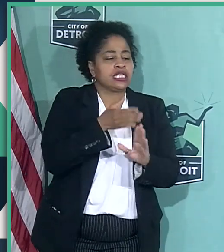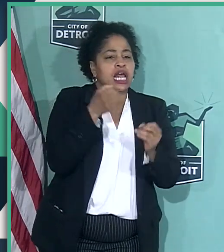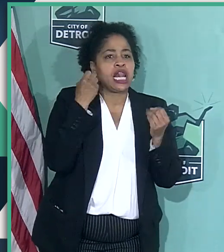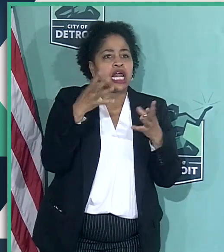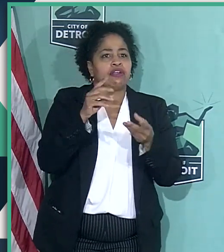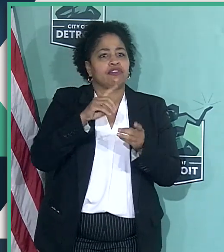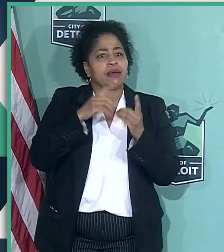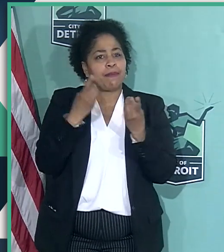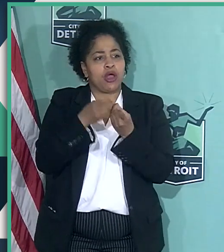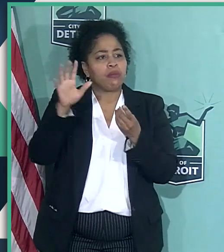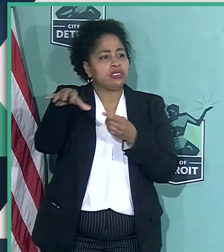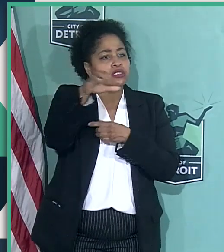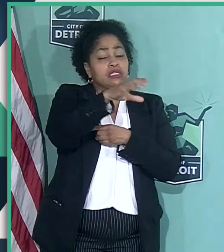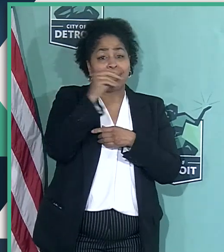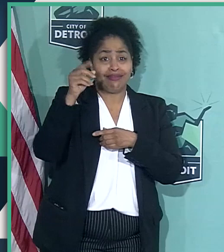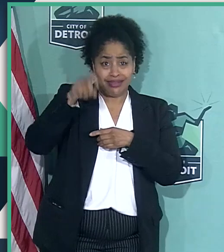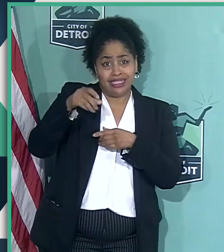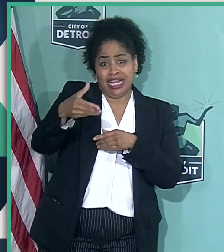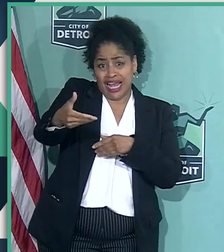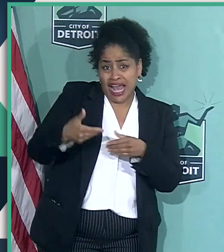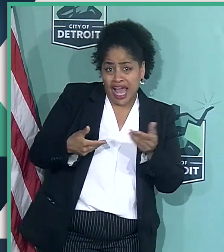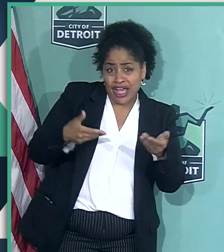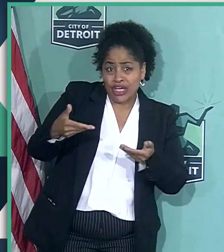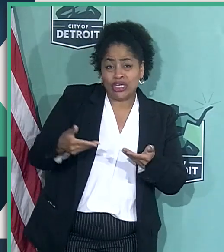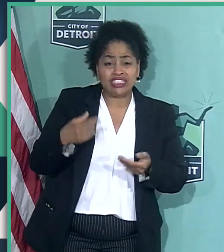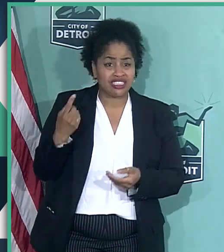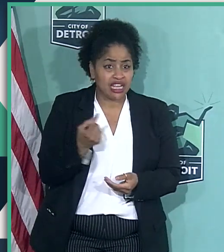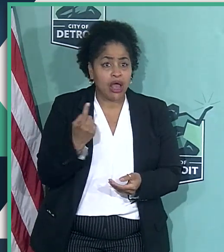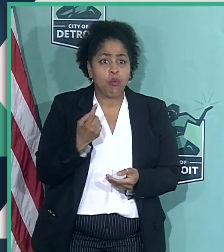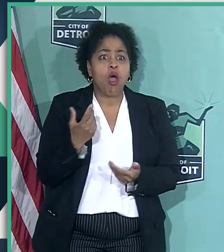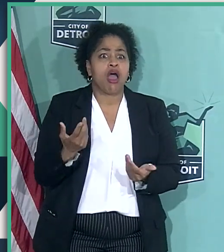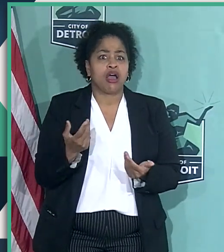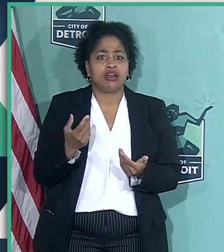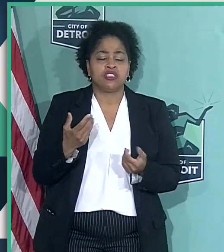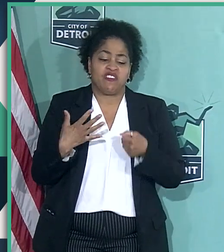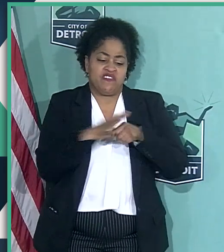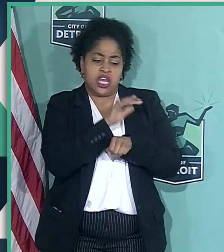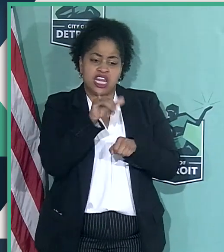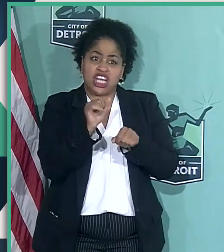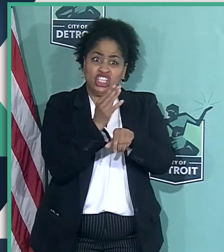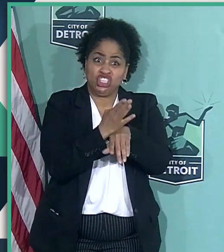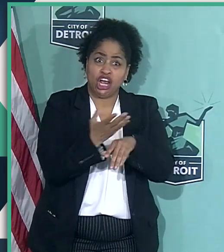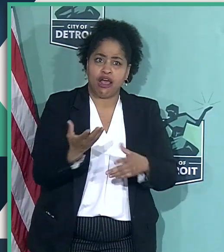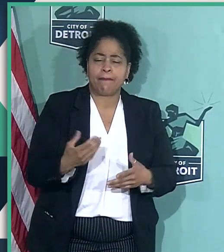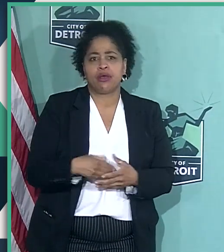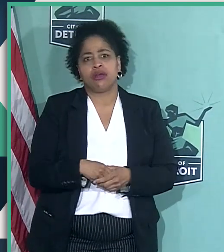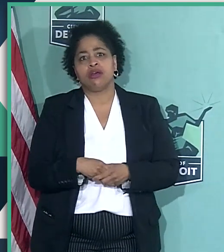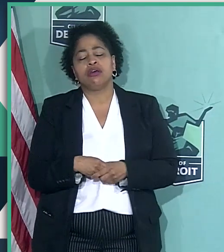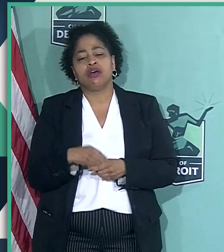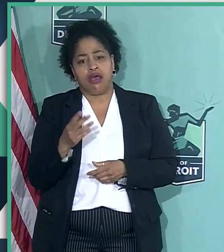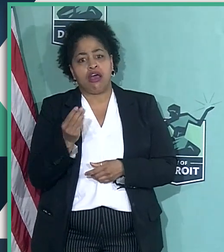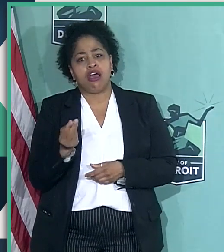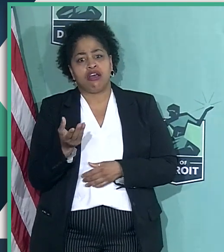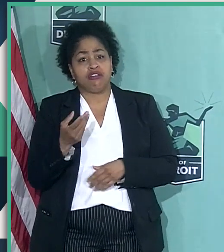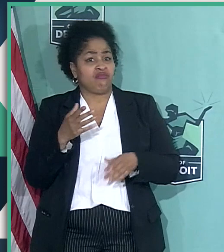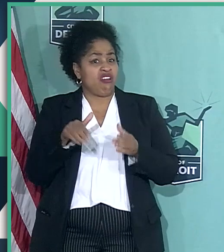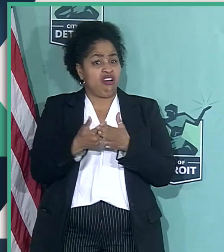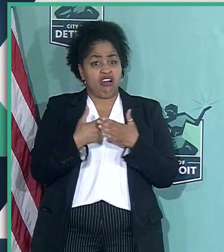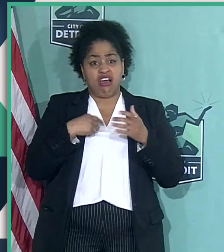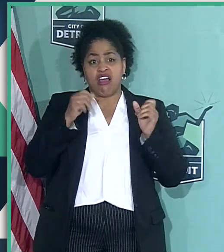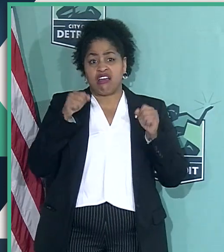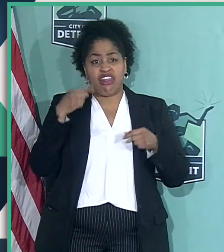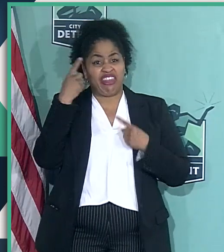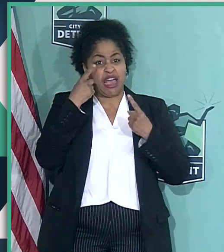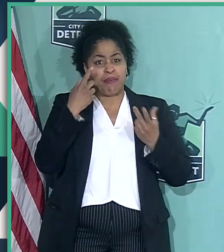and I needed to hire somebody to fill that job. And all I could think